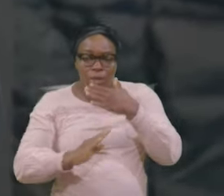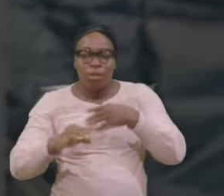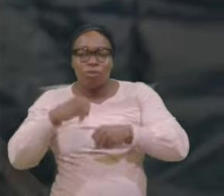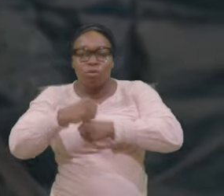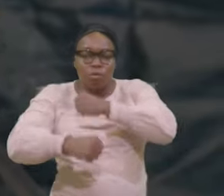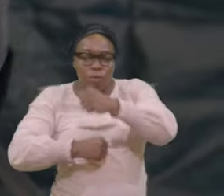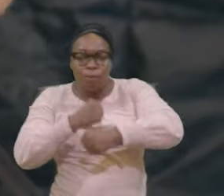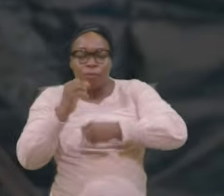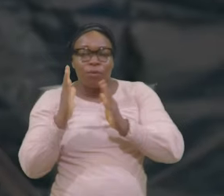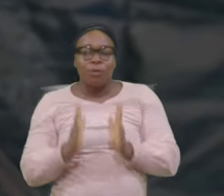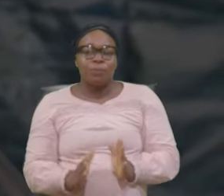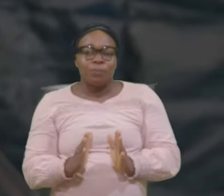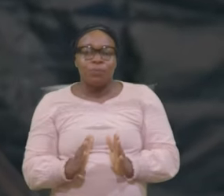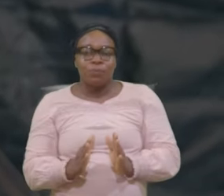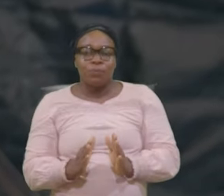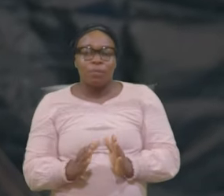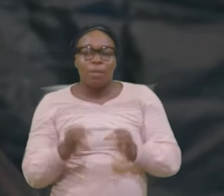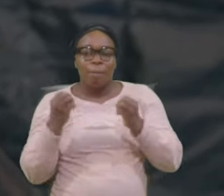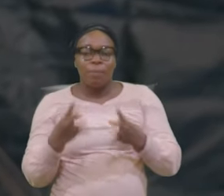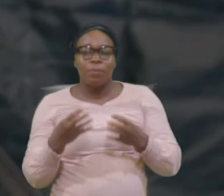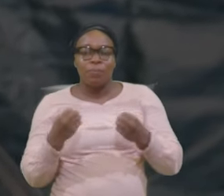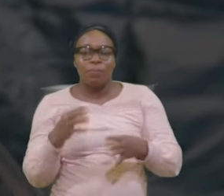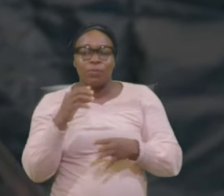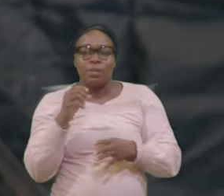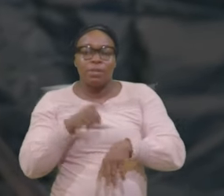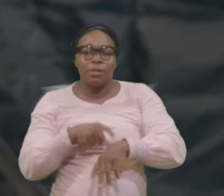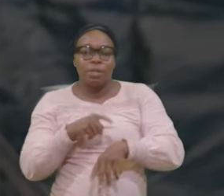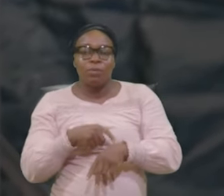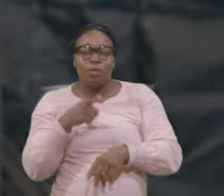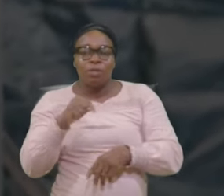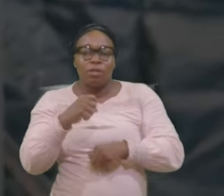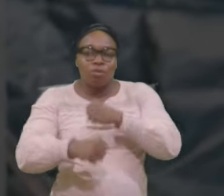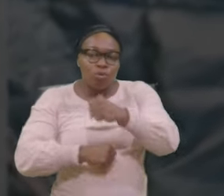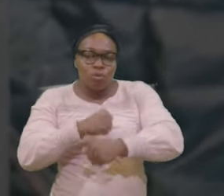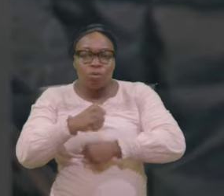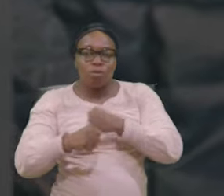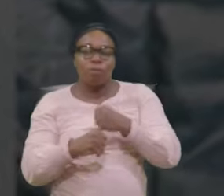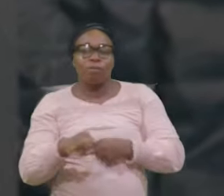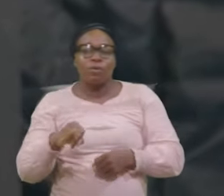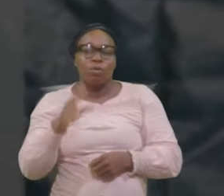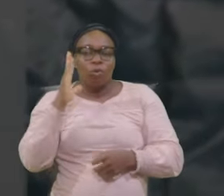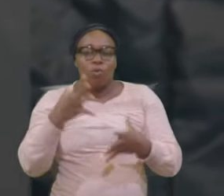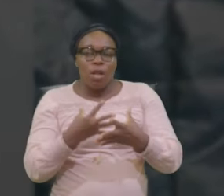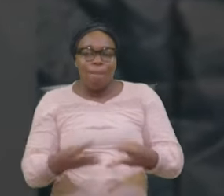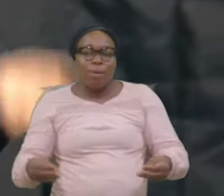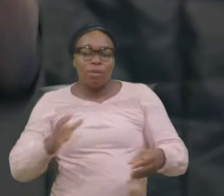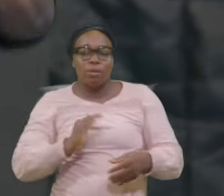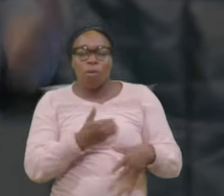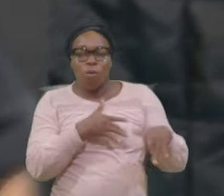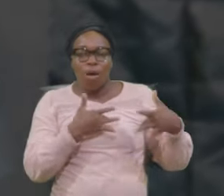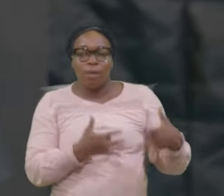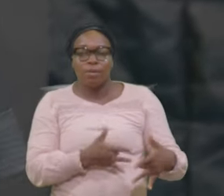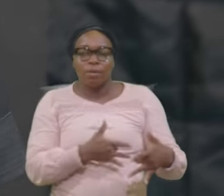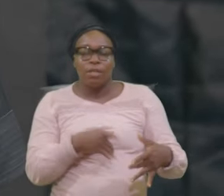Many times The suffering Will melt Our hearts The